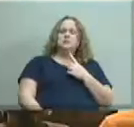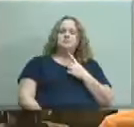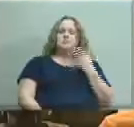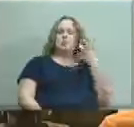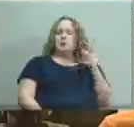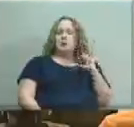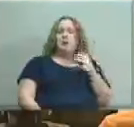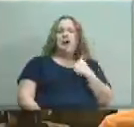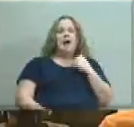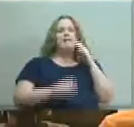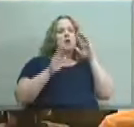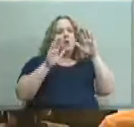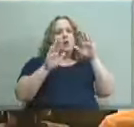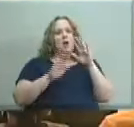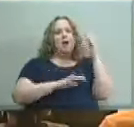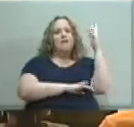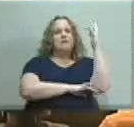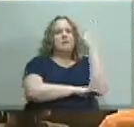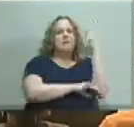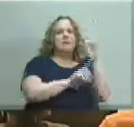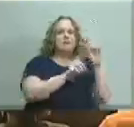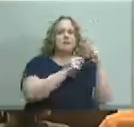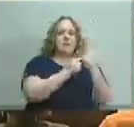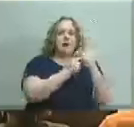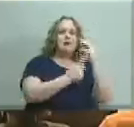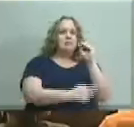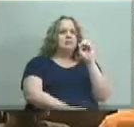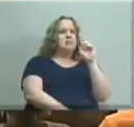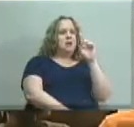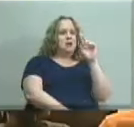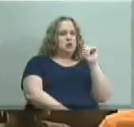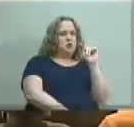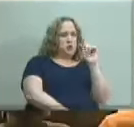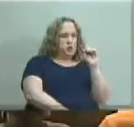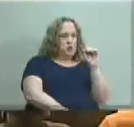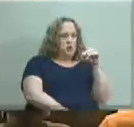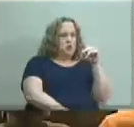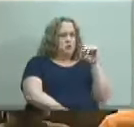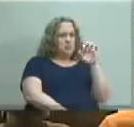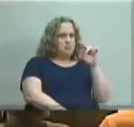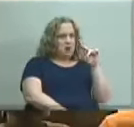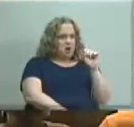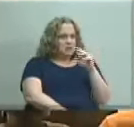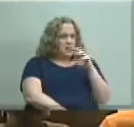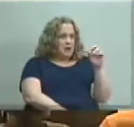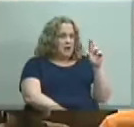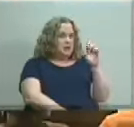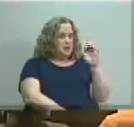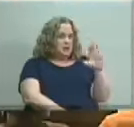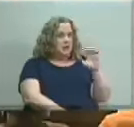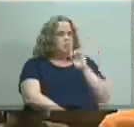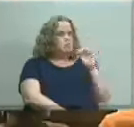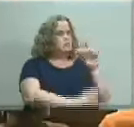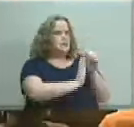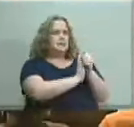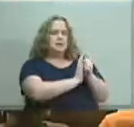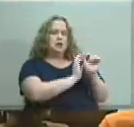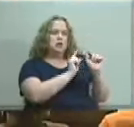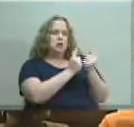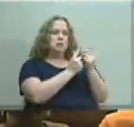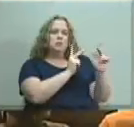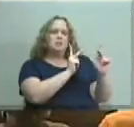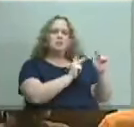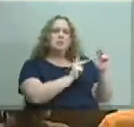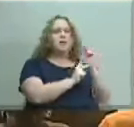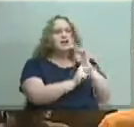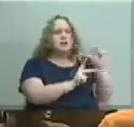fantastic forestry department with the metro parks and recreation here a very skilled uh group of people there that probably